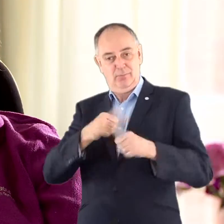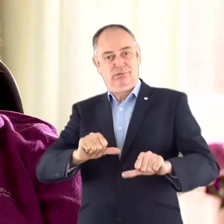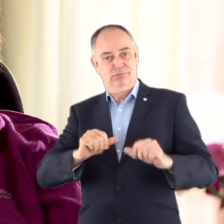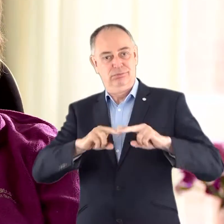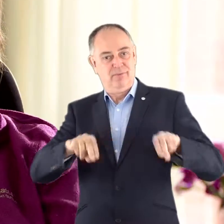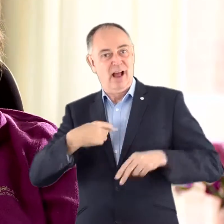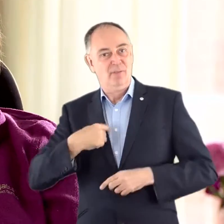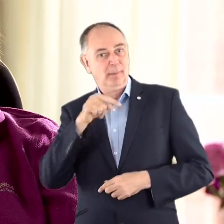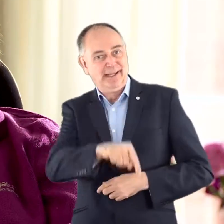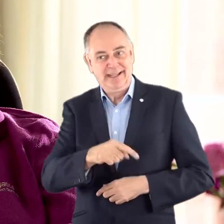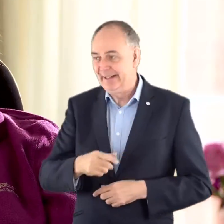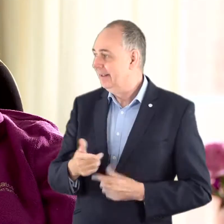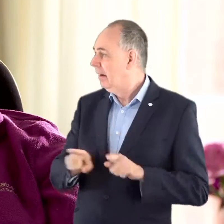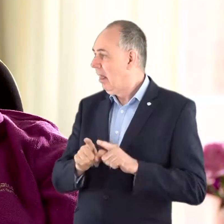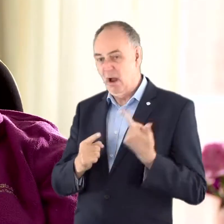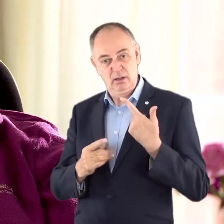24 year old.